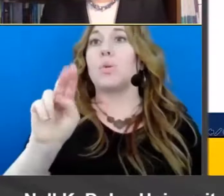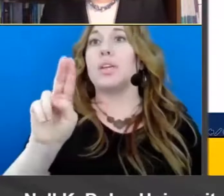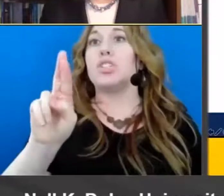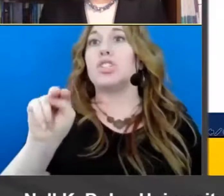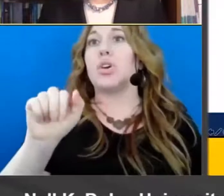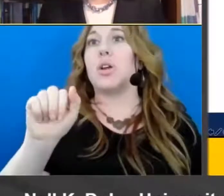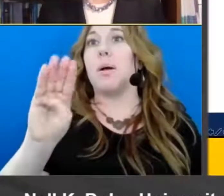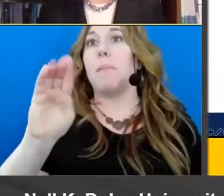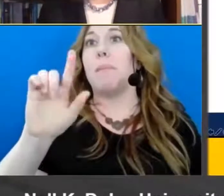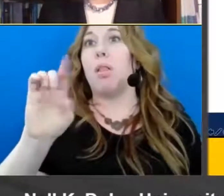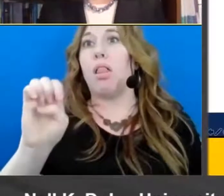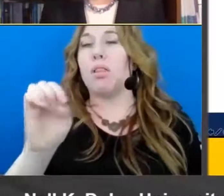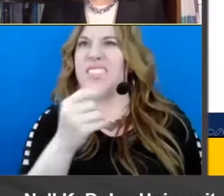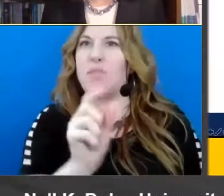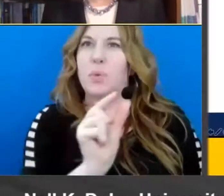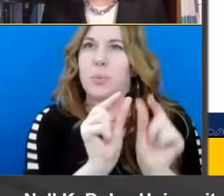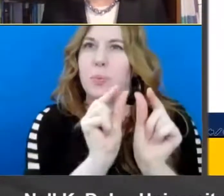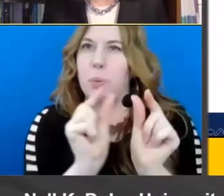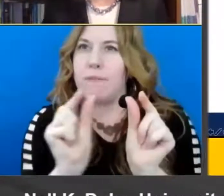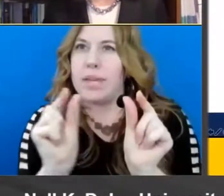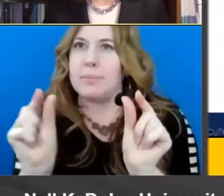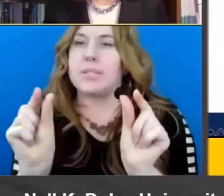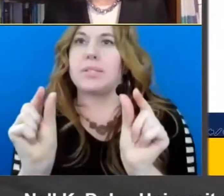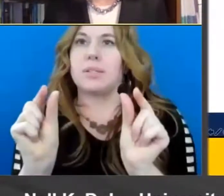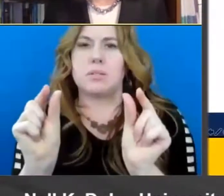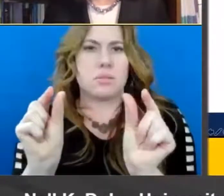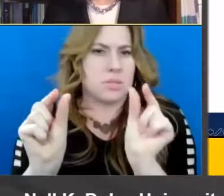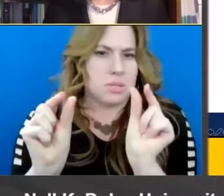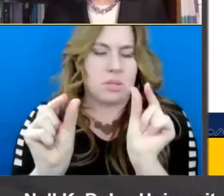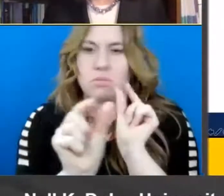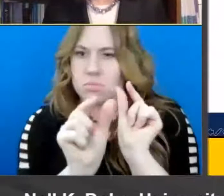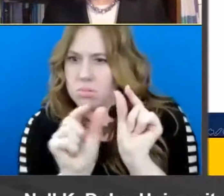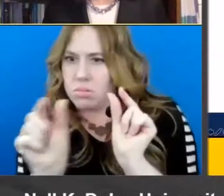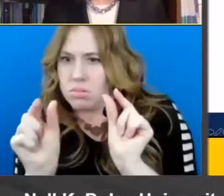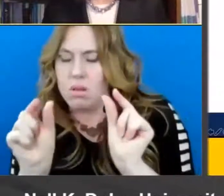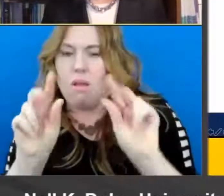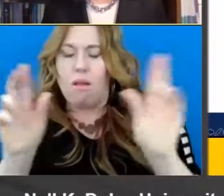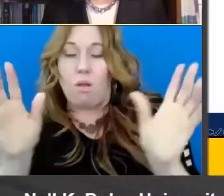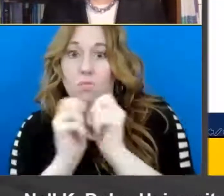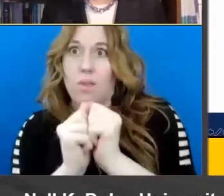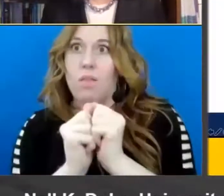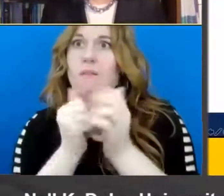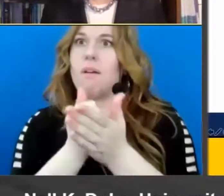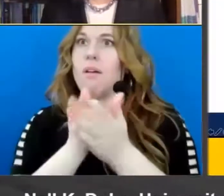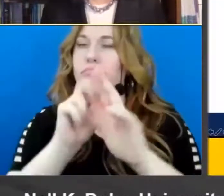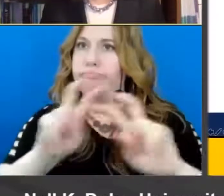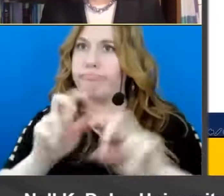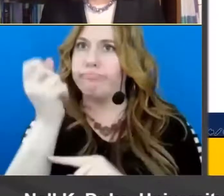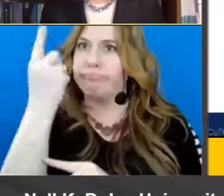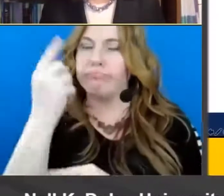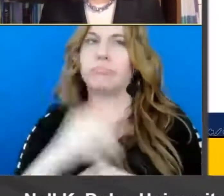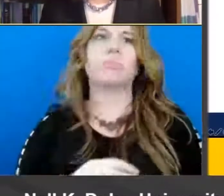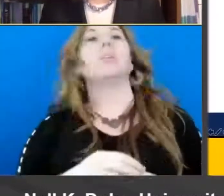multiple uh morphemes in that word and that helps you um figure out the meaning of the word so morphological awareness instruction